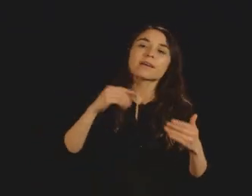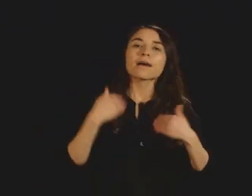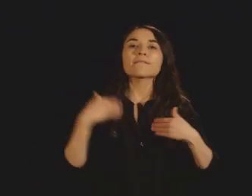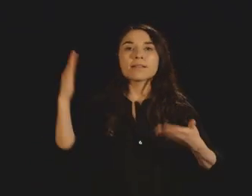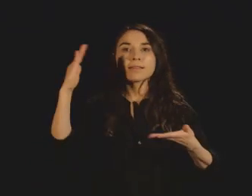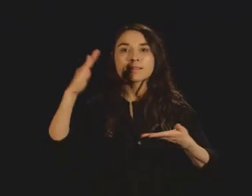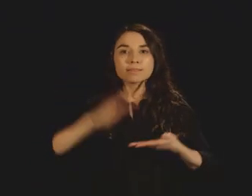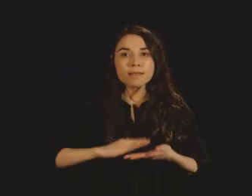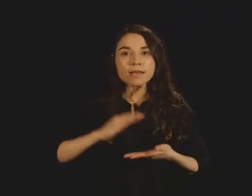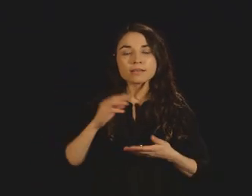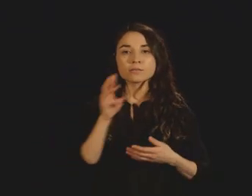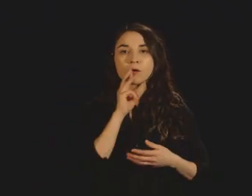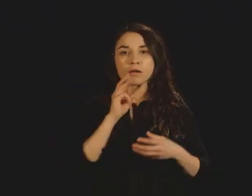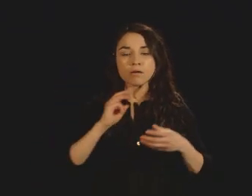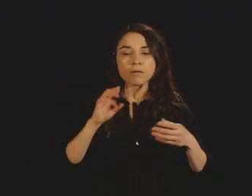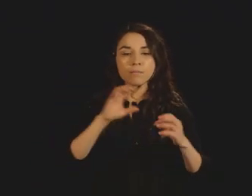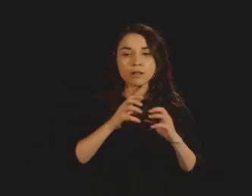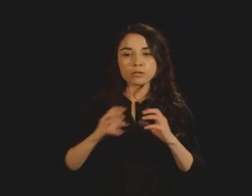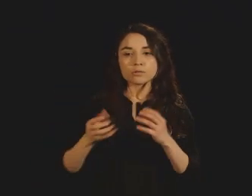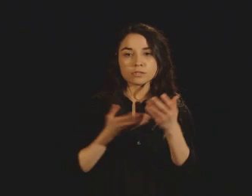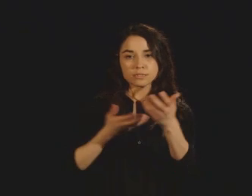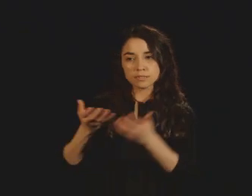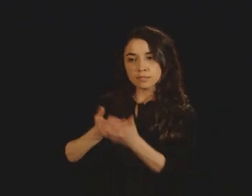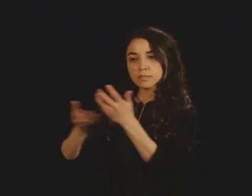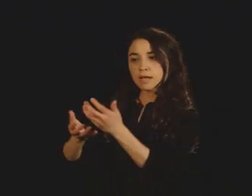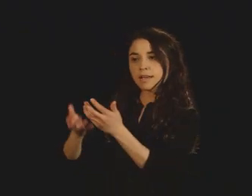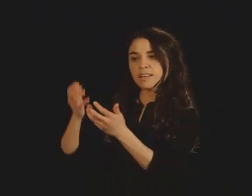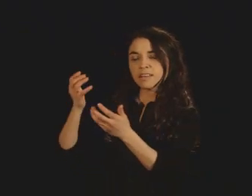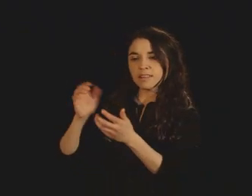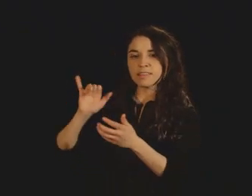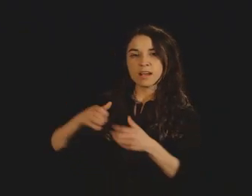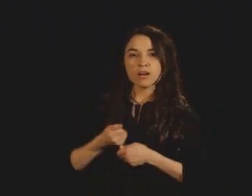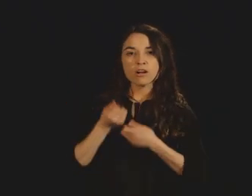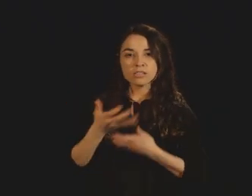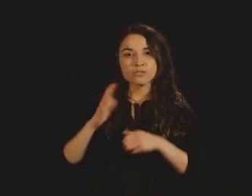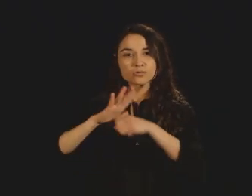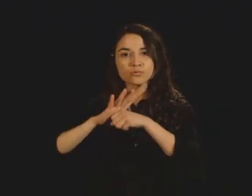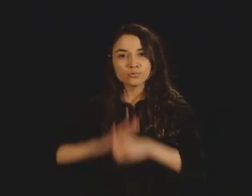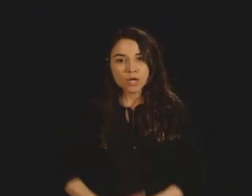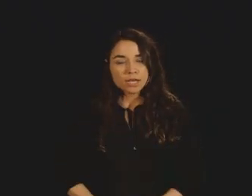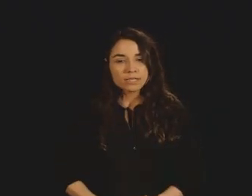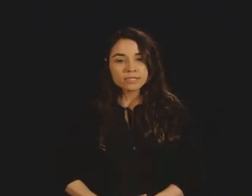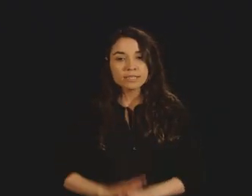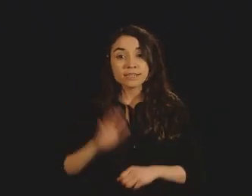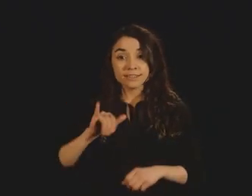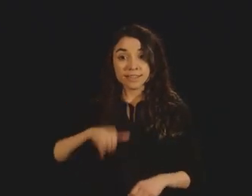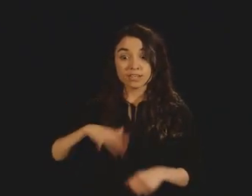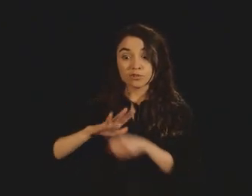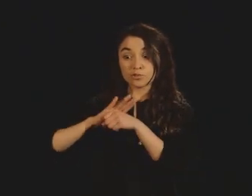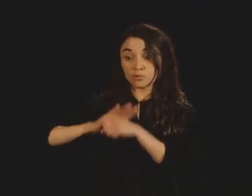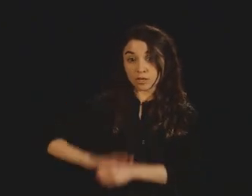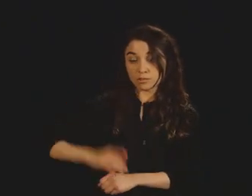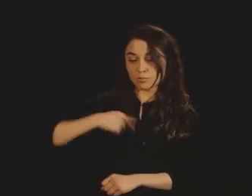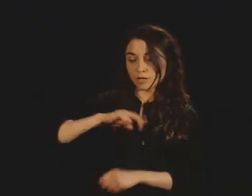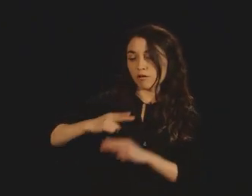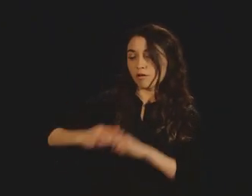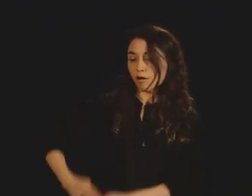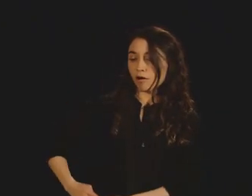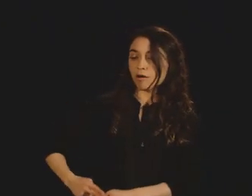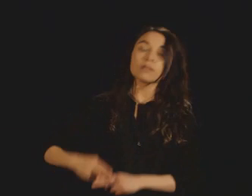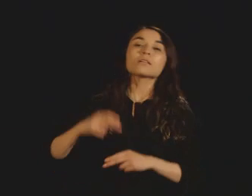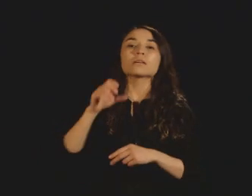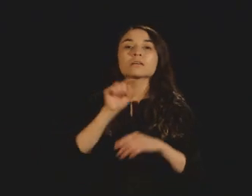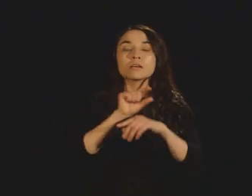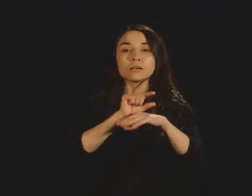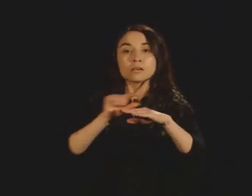And we actually call that surface tension. That's a scientific term for stressing out. But that surface tension is created